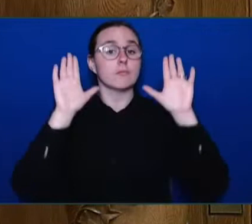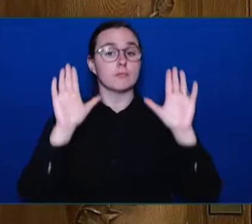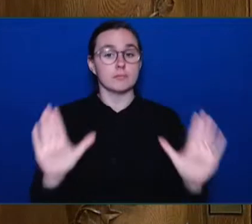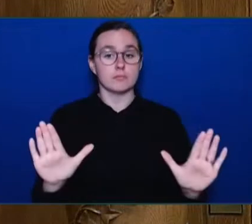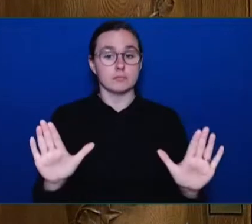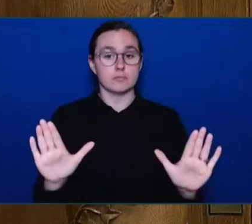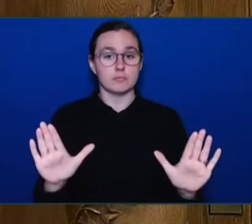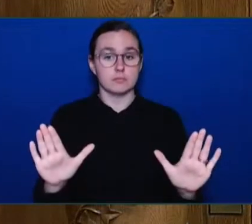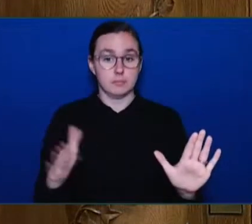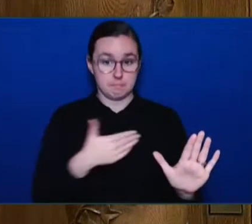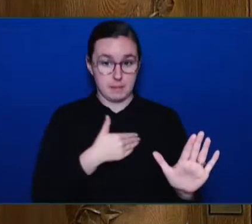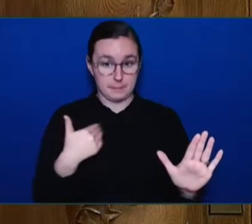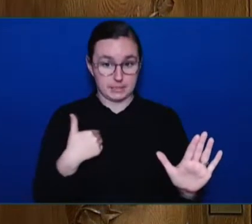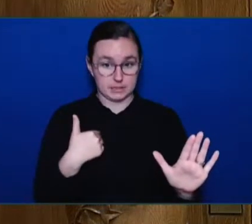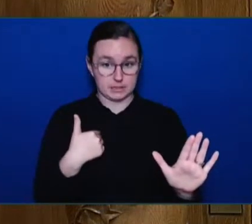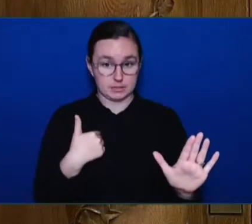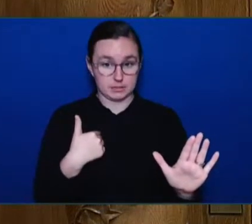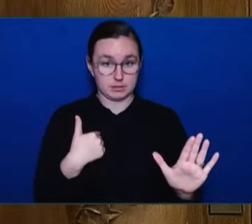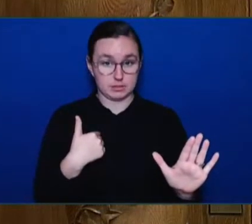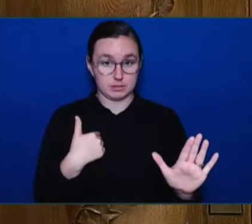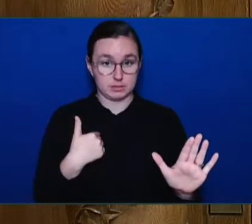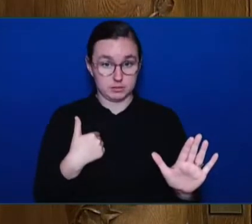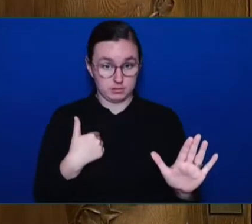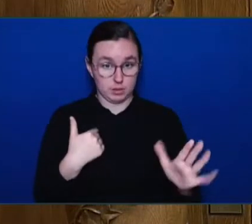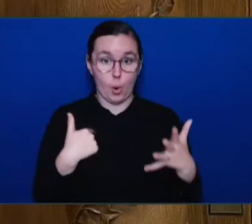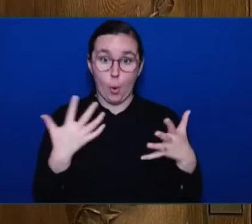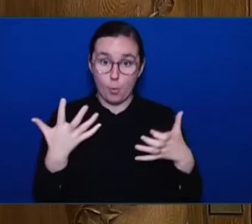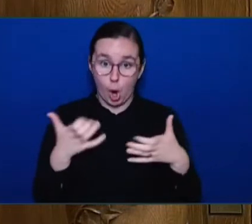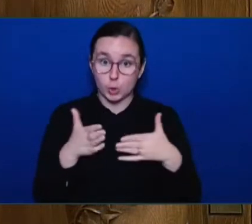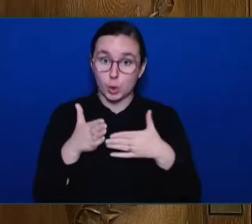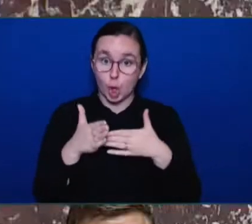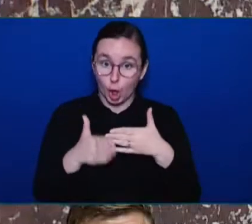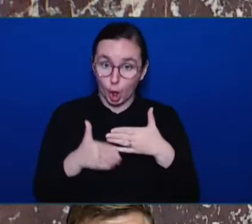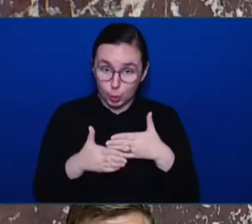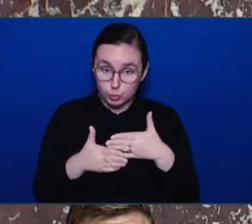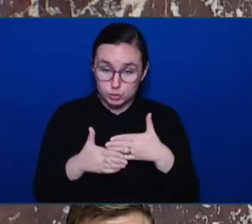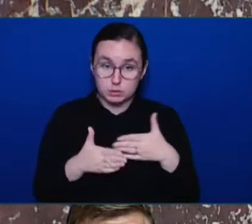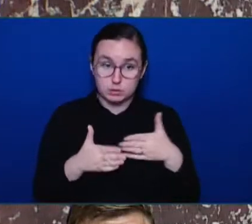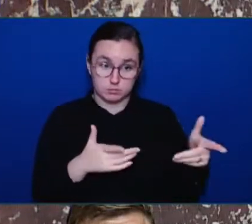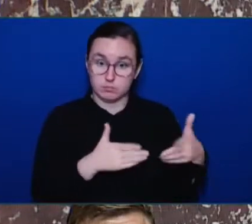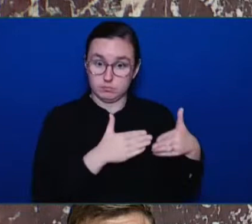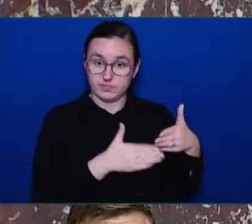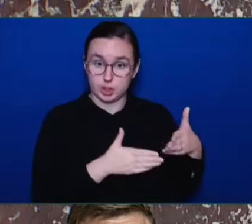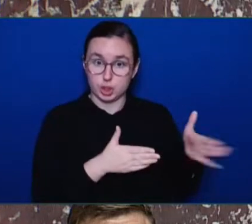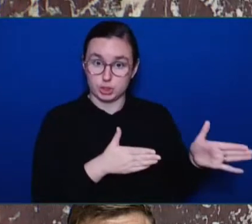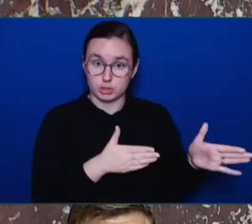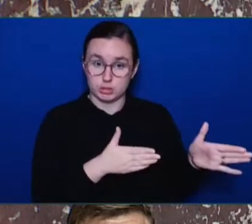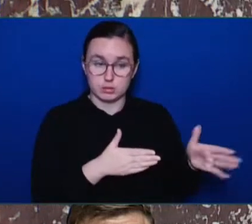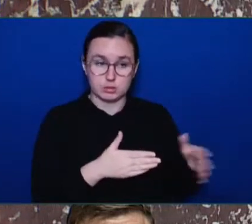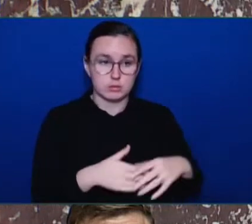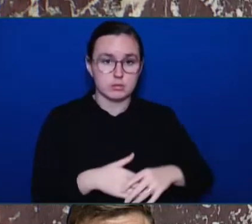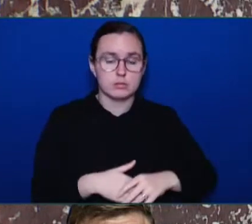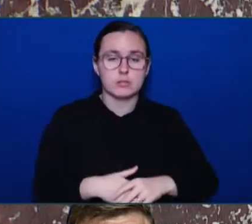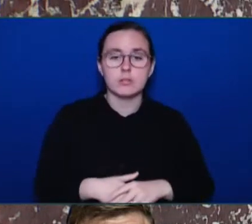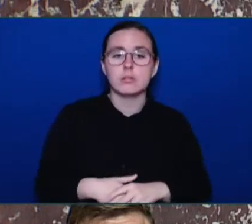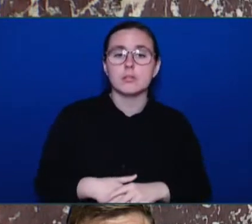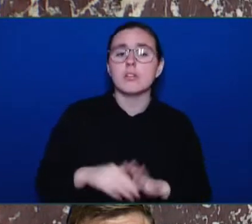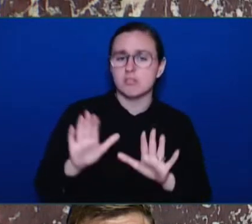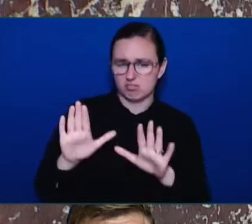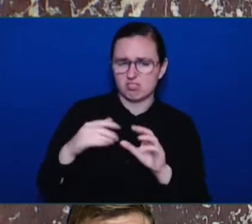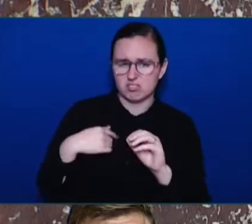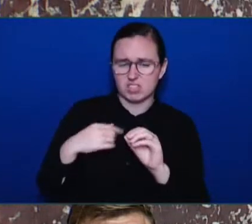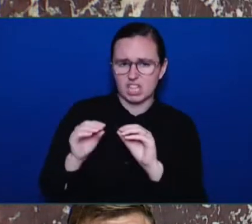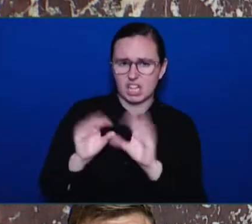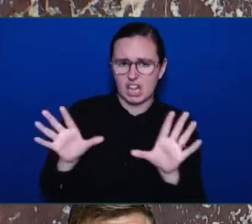Let's conclude the question period, okay? Please. Member will continue. Thank you, Mr. Speaker. So let's be clear, this was the very first decision of the